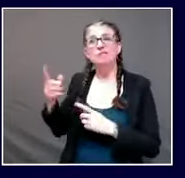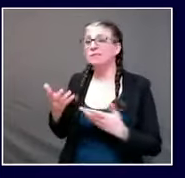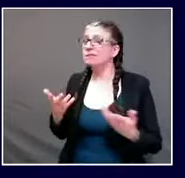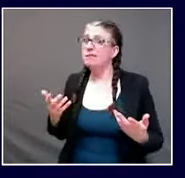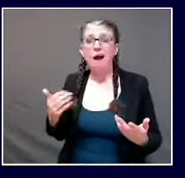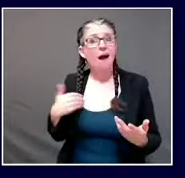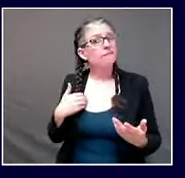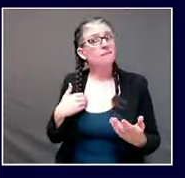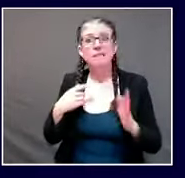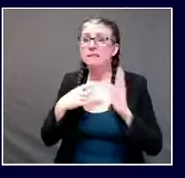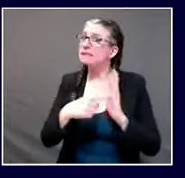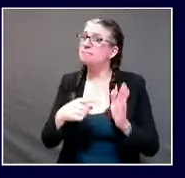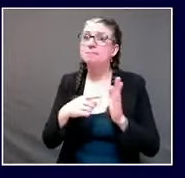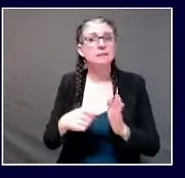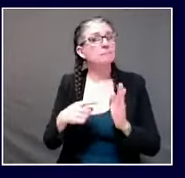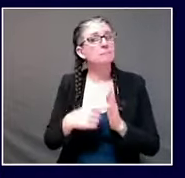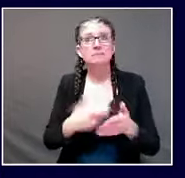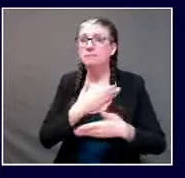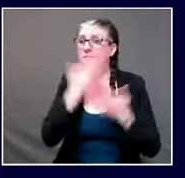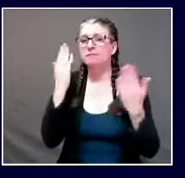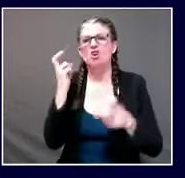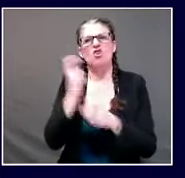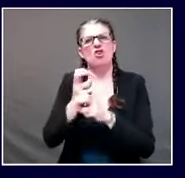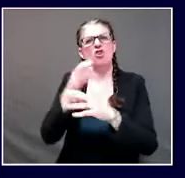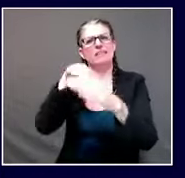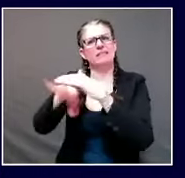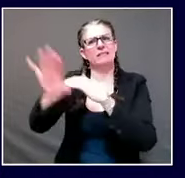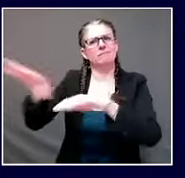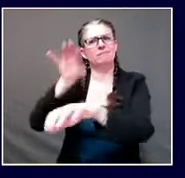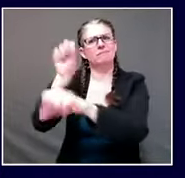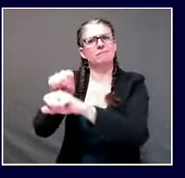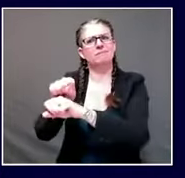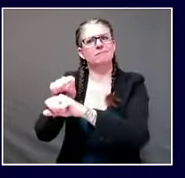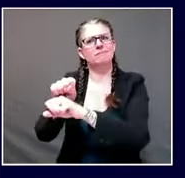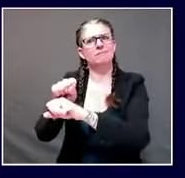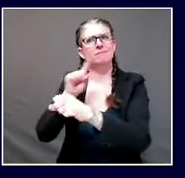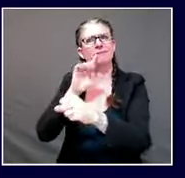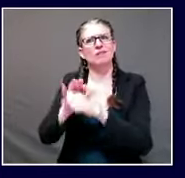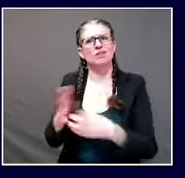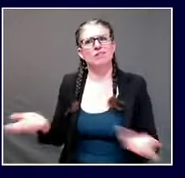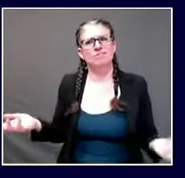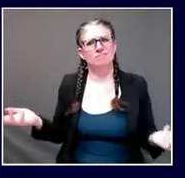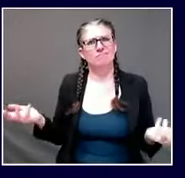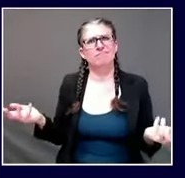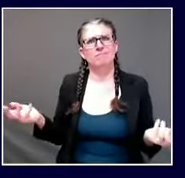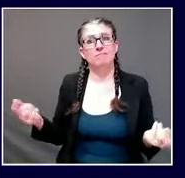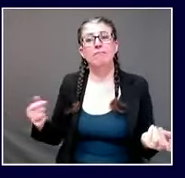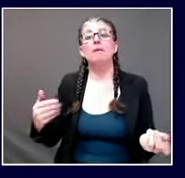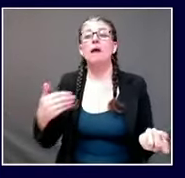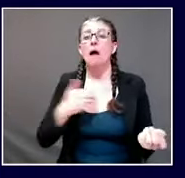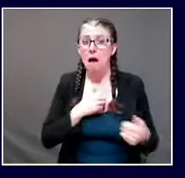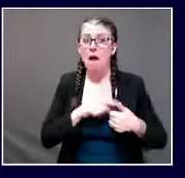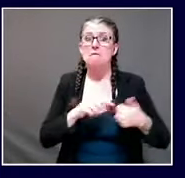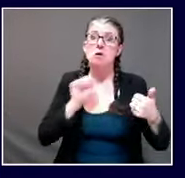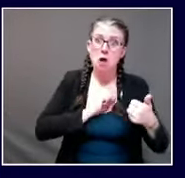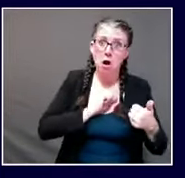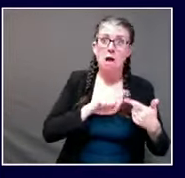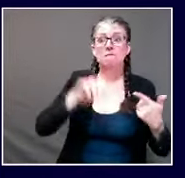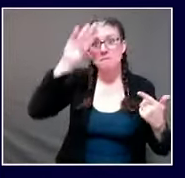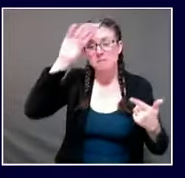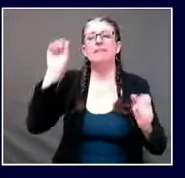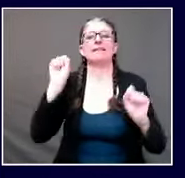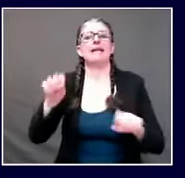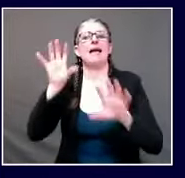and i also think commissioner lambrew mentioned earlier this week that they had been reaching out to swab and send sites to offer some support so perhaps you could touch upon that